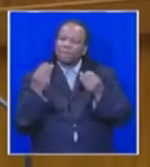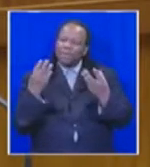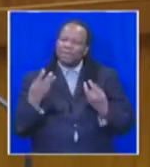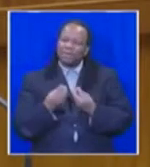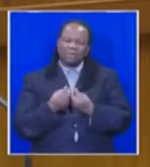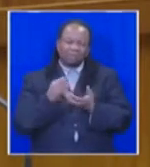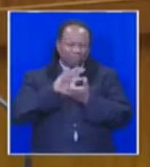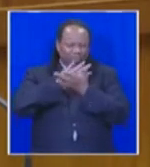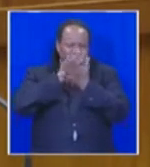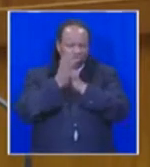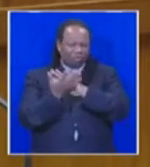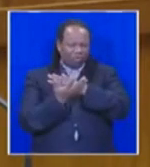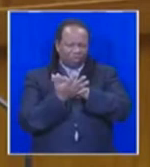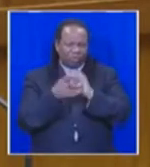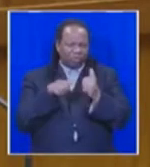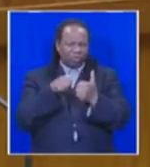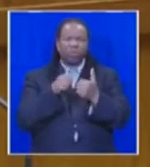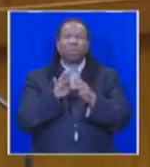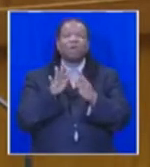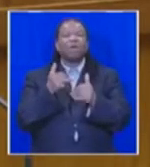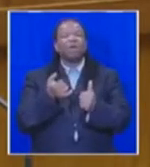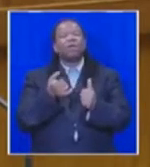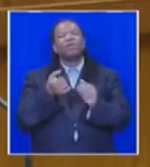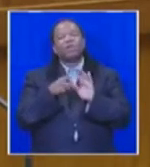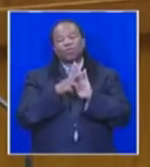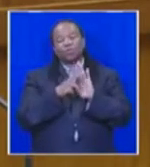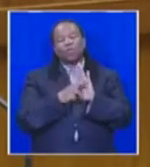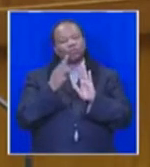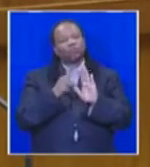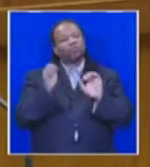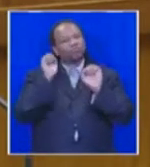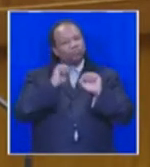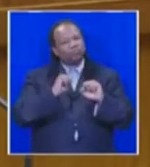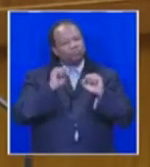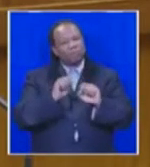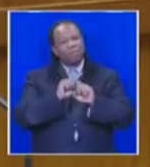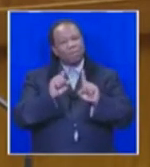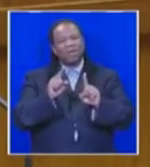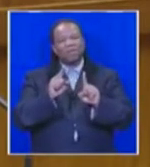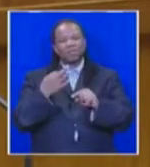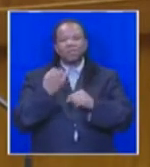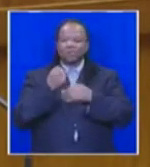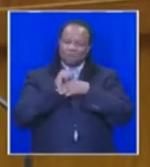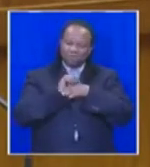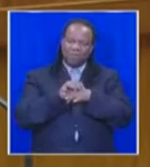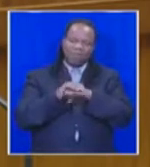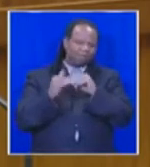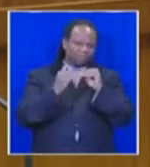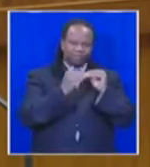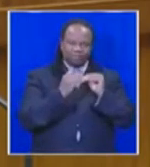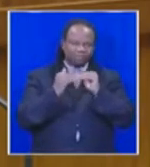anarchy. Since the revised rules have now been agreed, they will need to be applied consistently and unwaveringly.